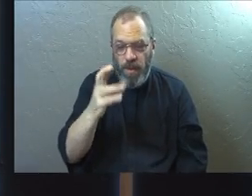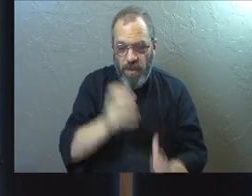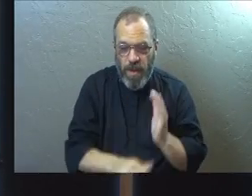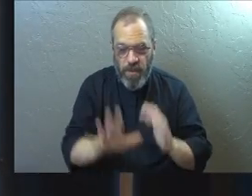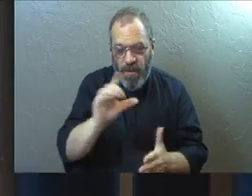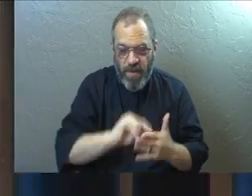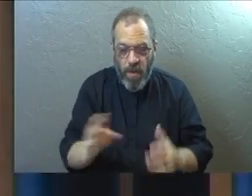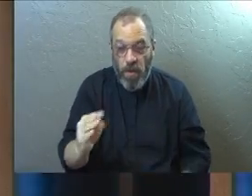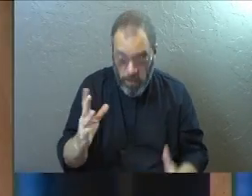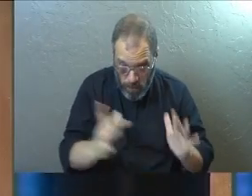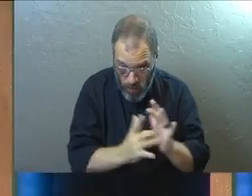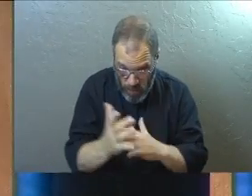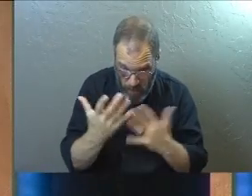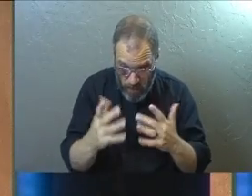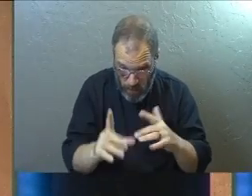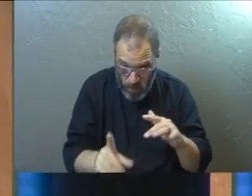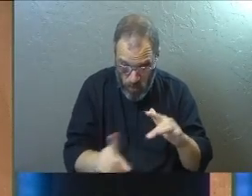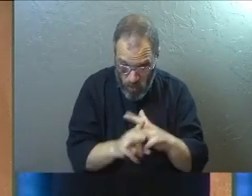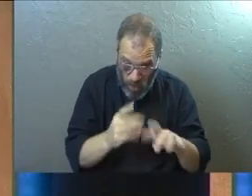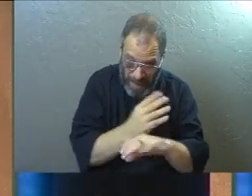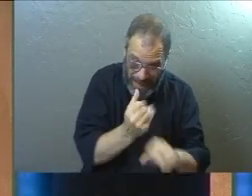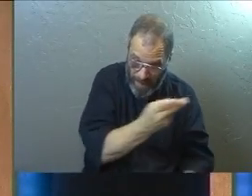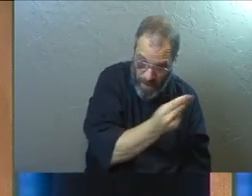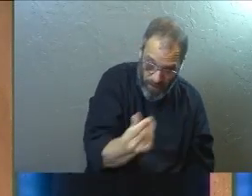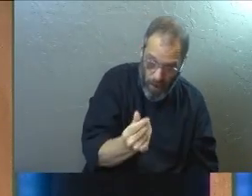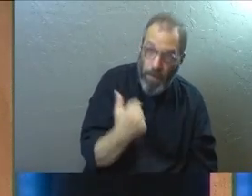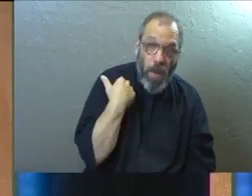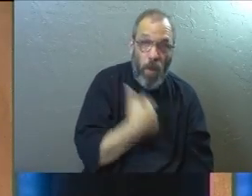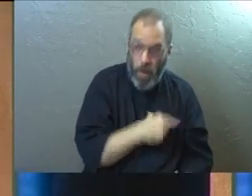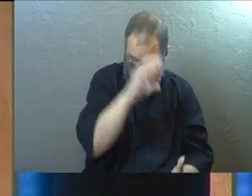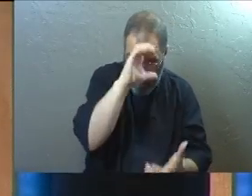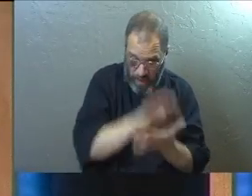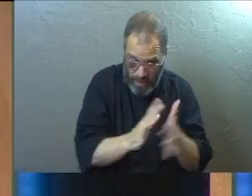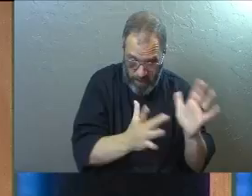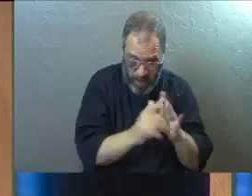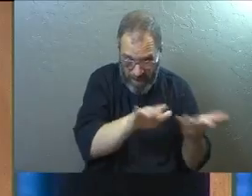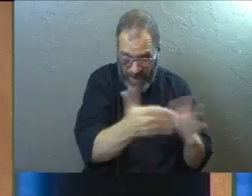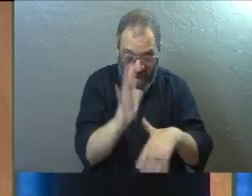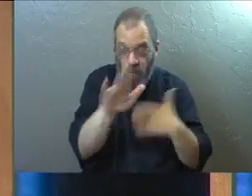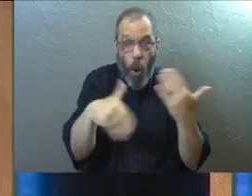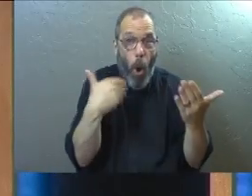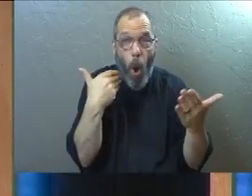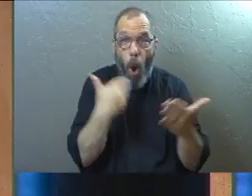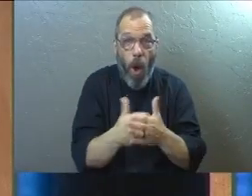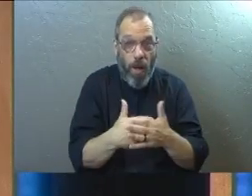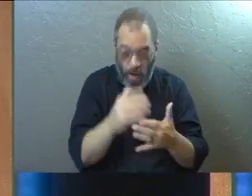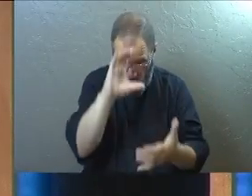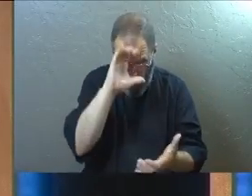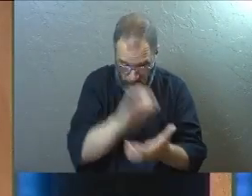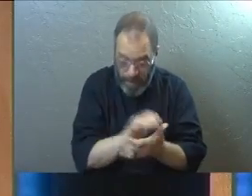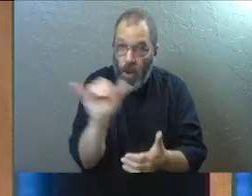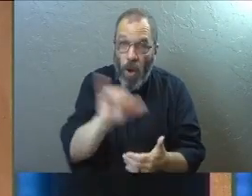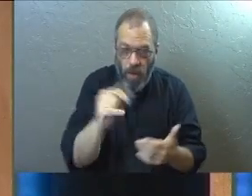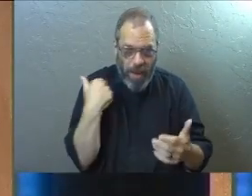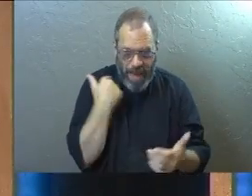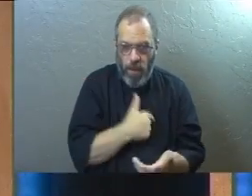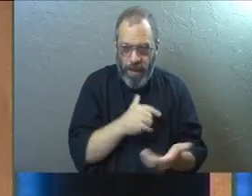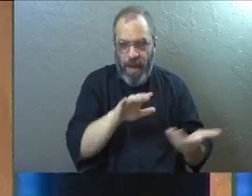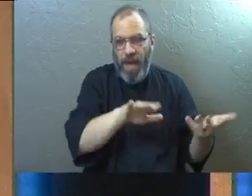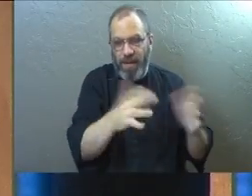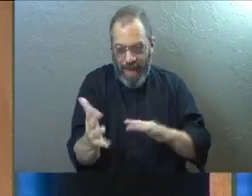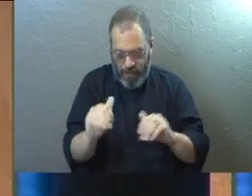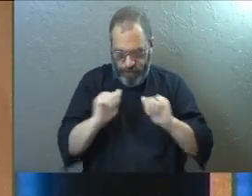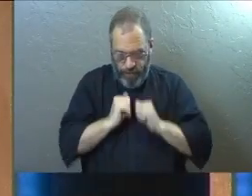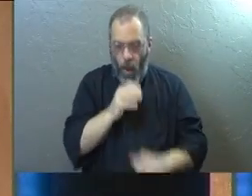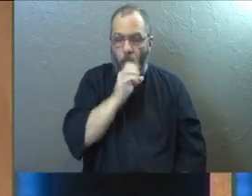14. Did Jesus only come to save a few? We believe that Jesus Christ died for all. We also believe that we have all died